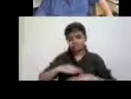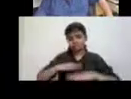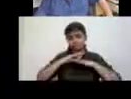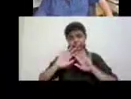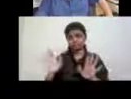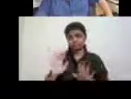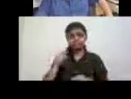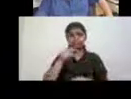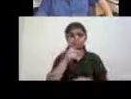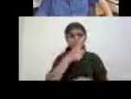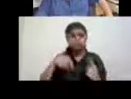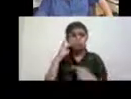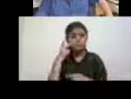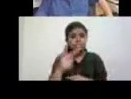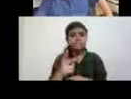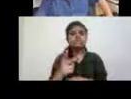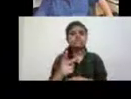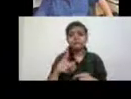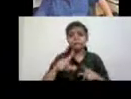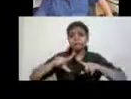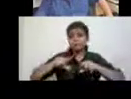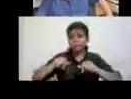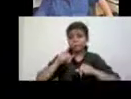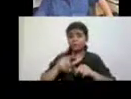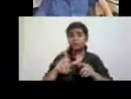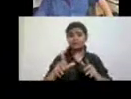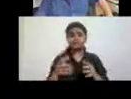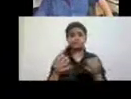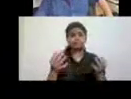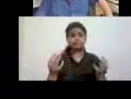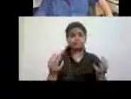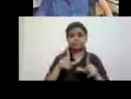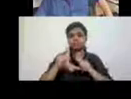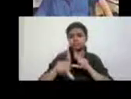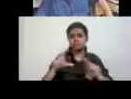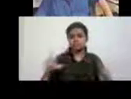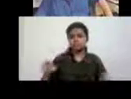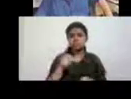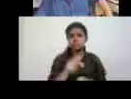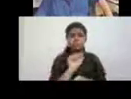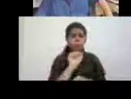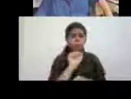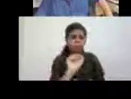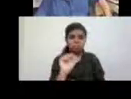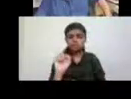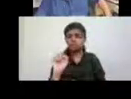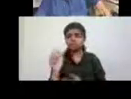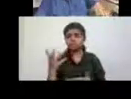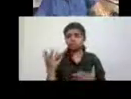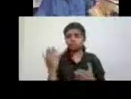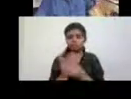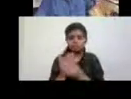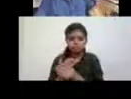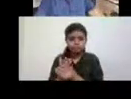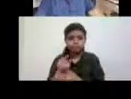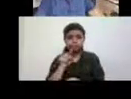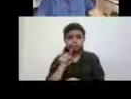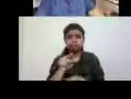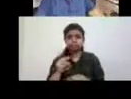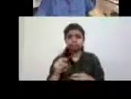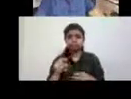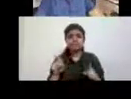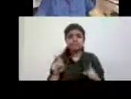course of this meeting was that the Modern Language Association has a bibliography and also contributes to the way that